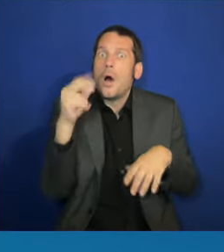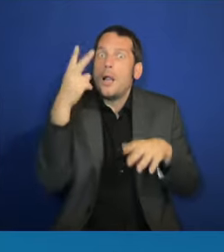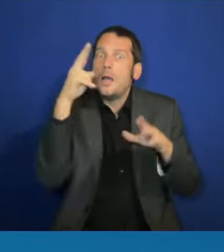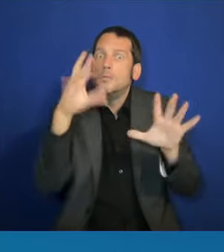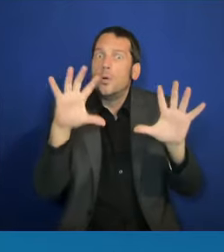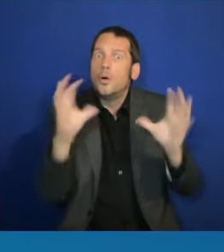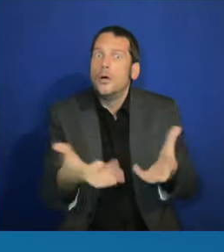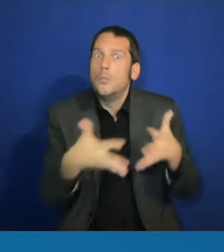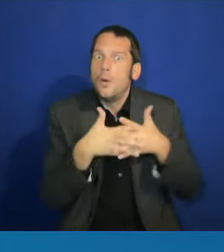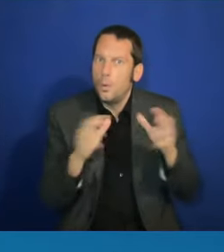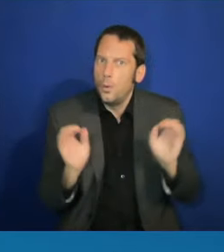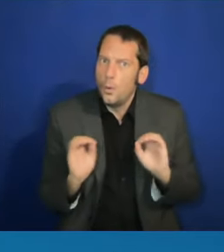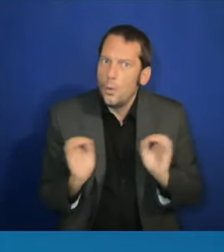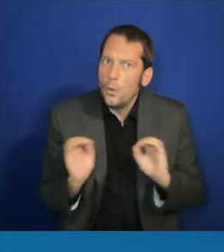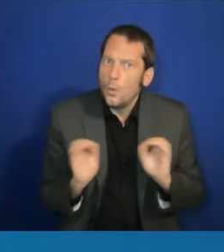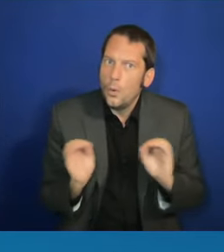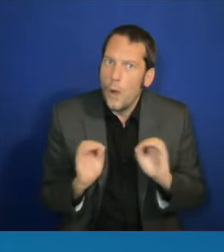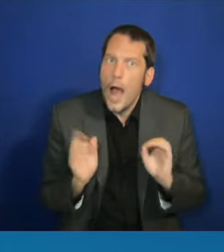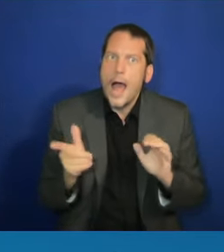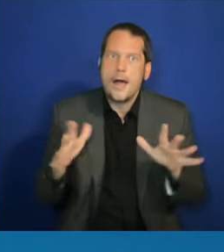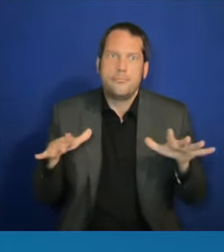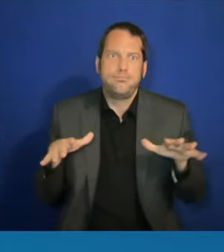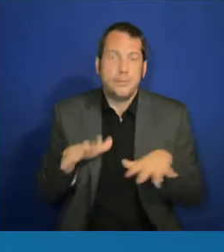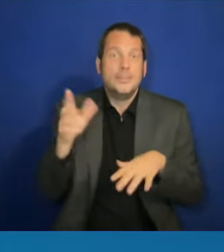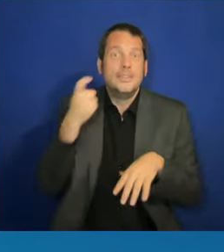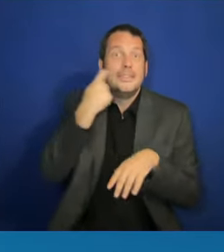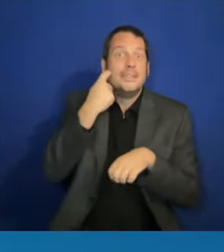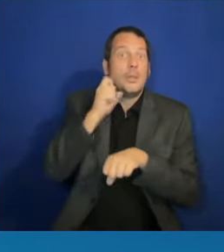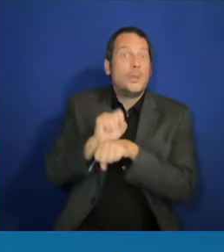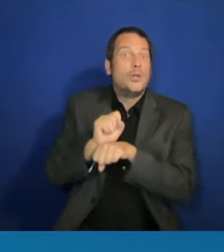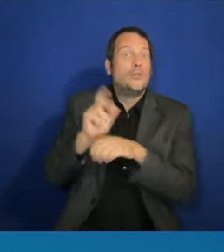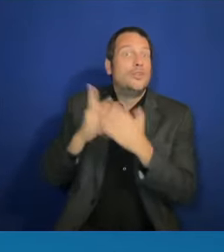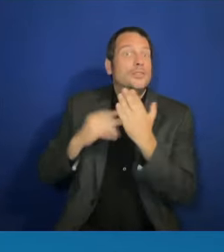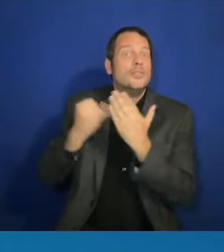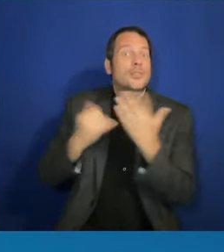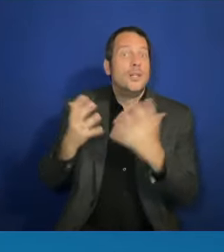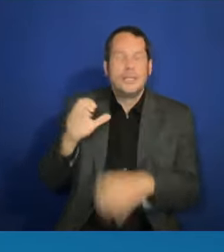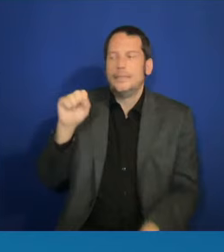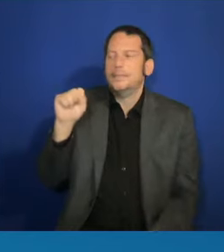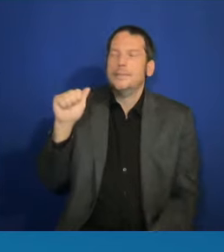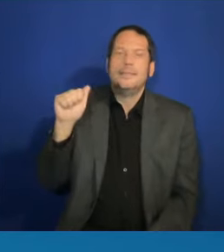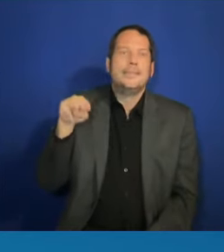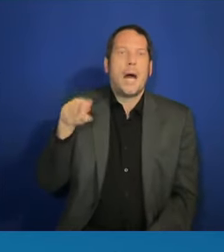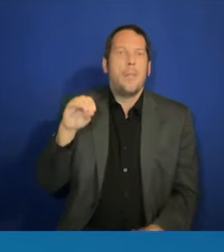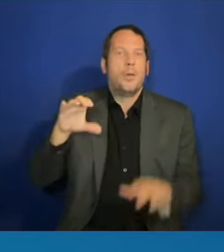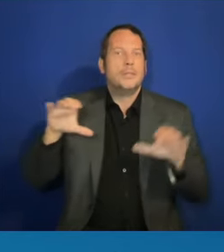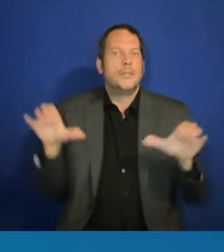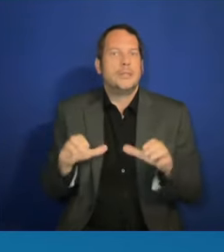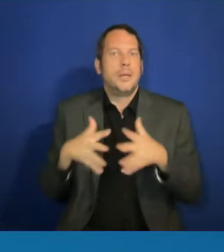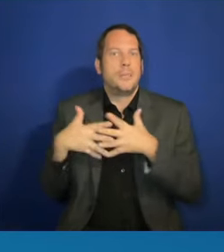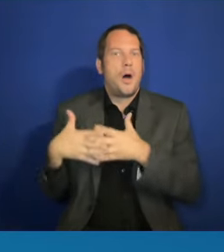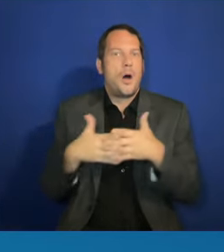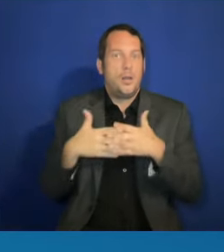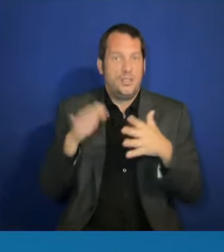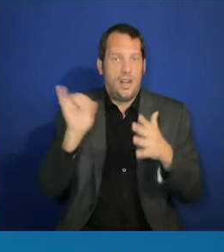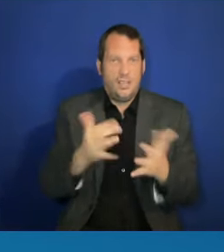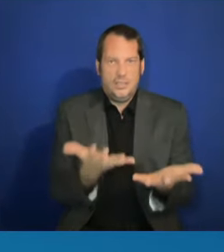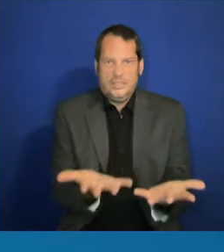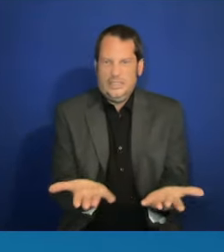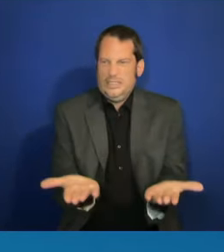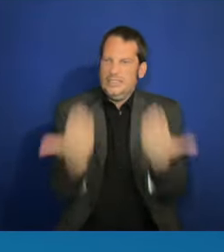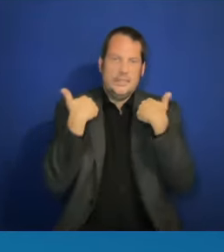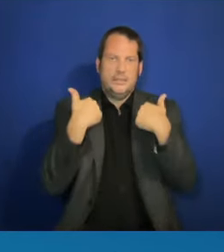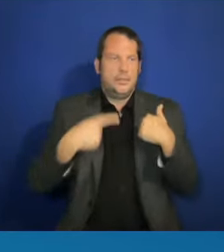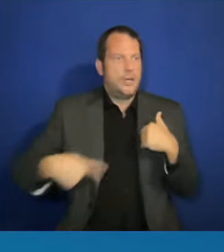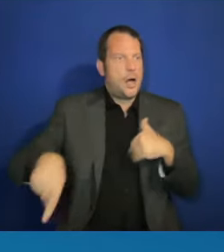Brings viewers inside America's thriving Latino communities. He's a staunch advocate in combating